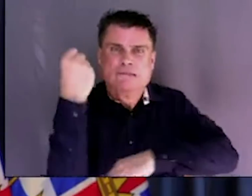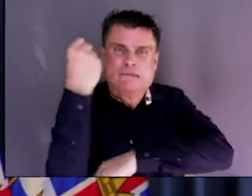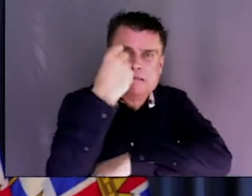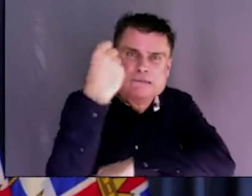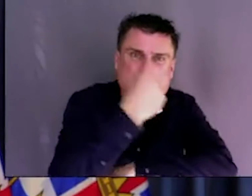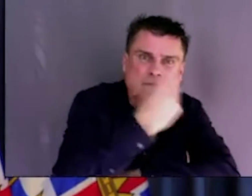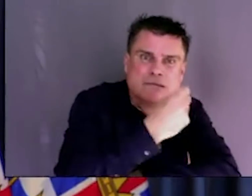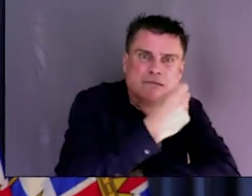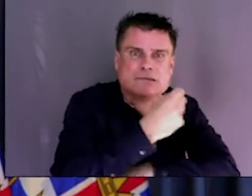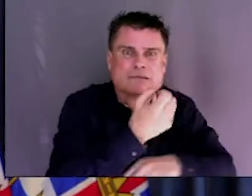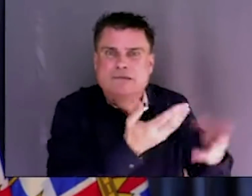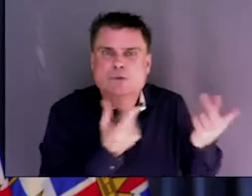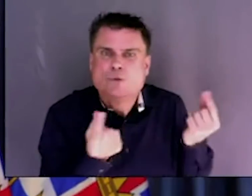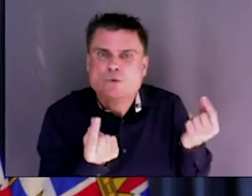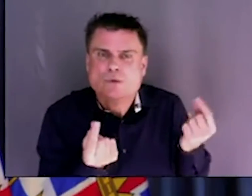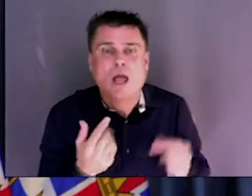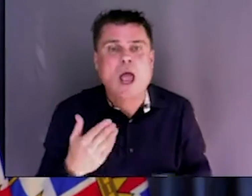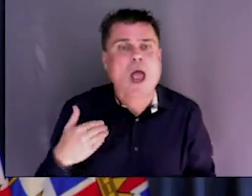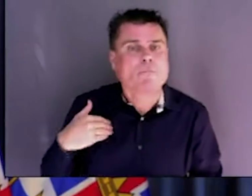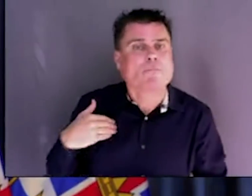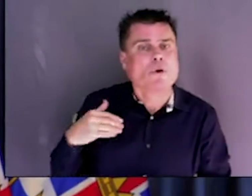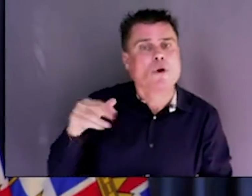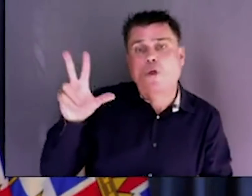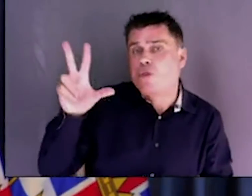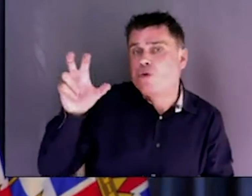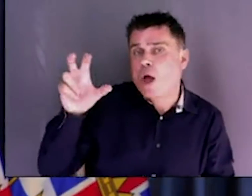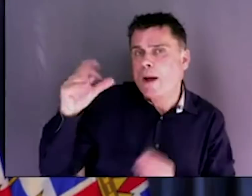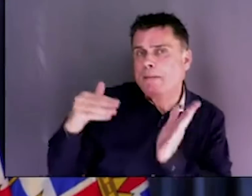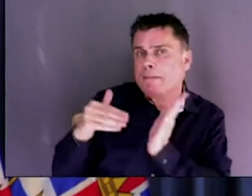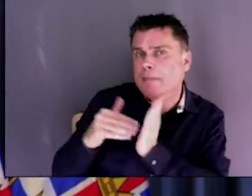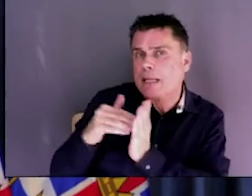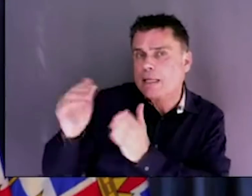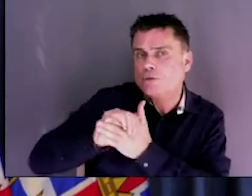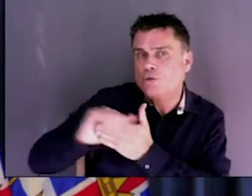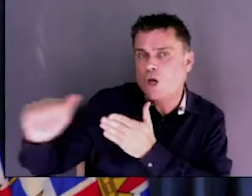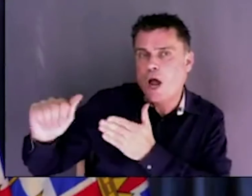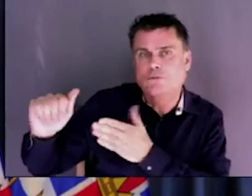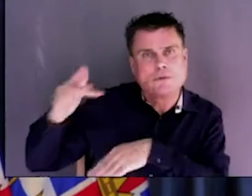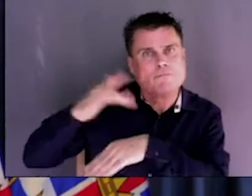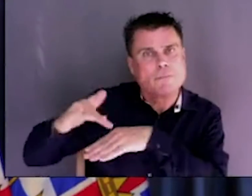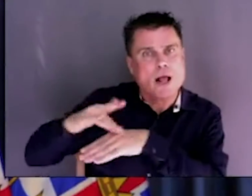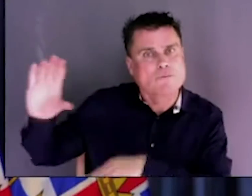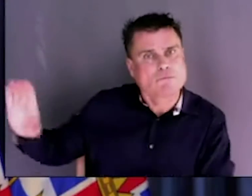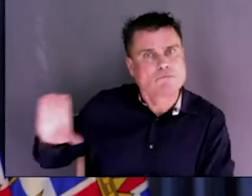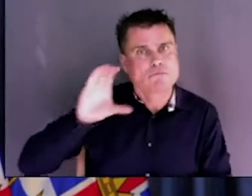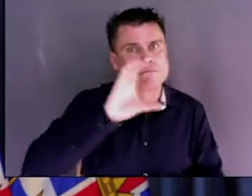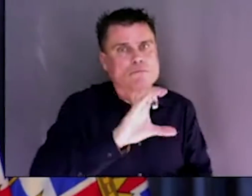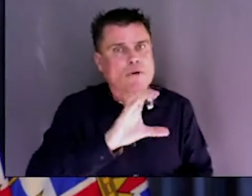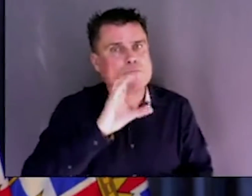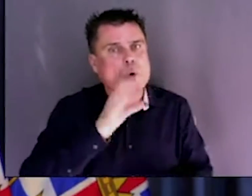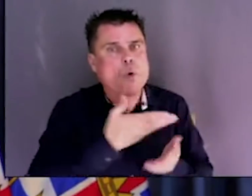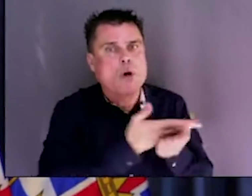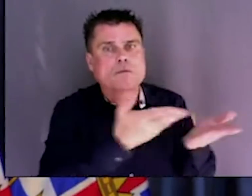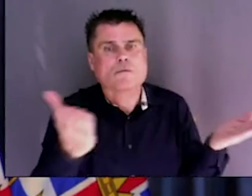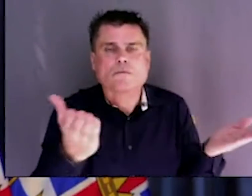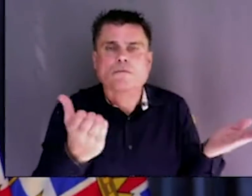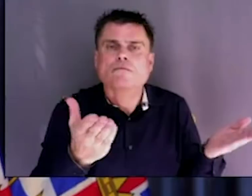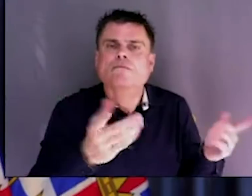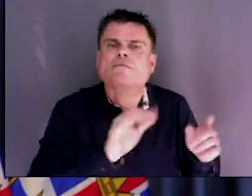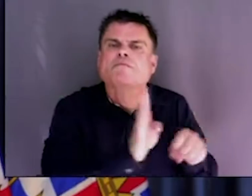for grants to businesses, including tourism operators, with a top-up for specifically for tourism operators.